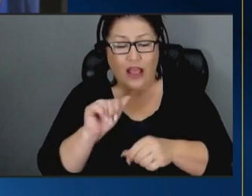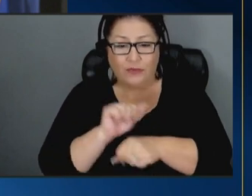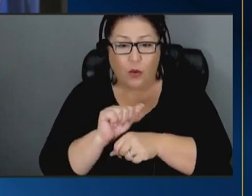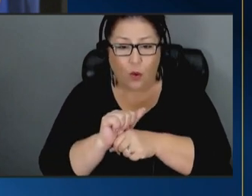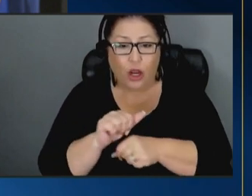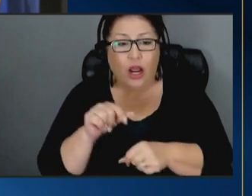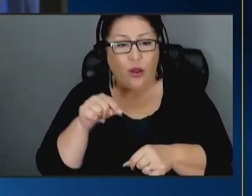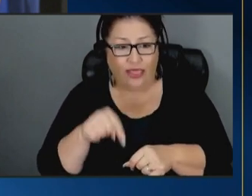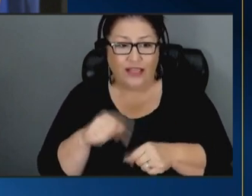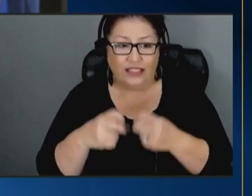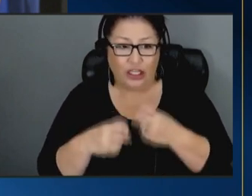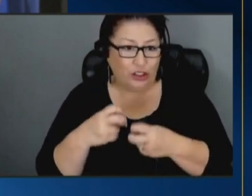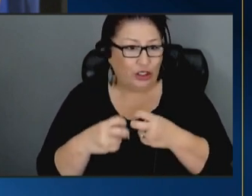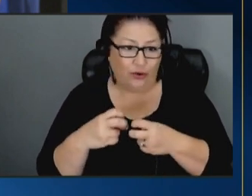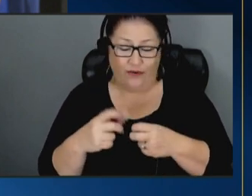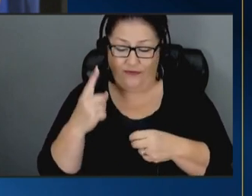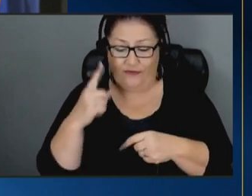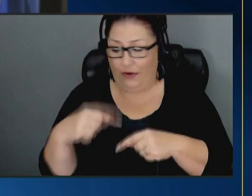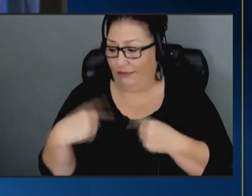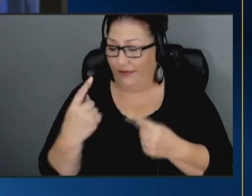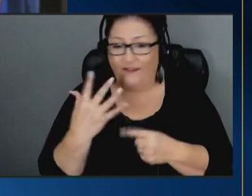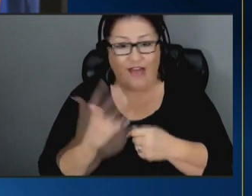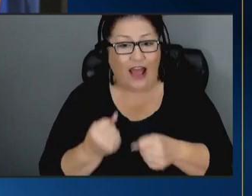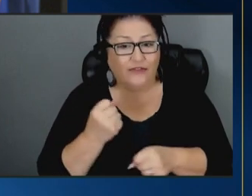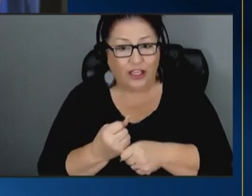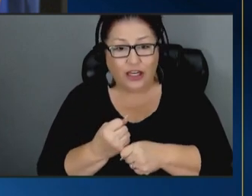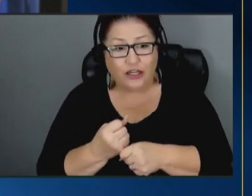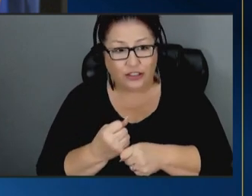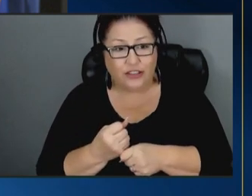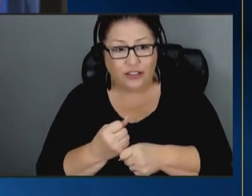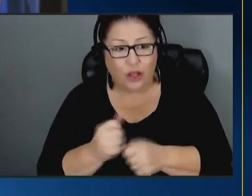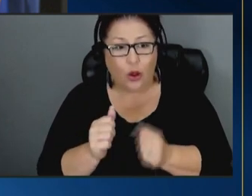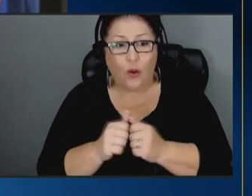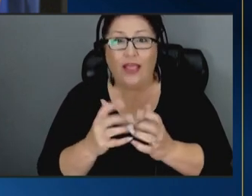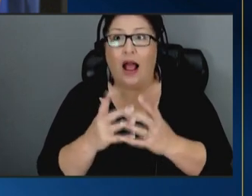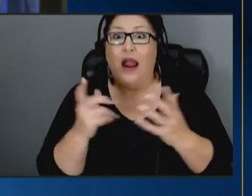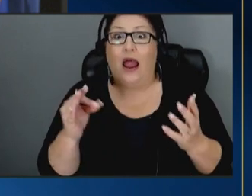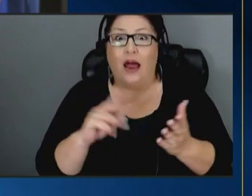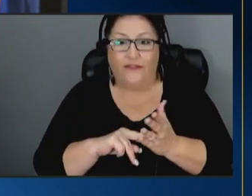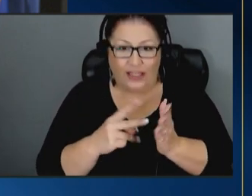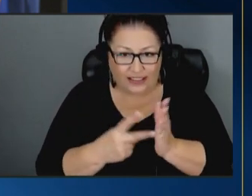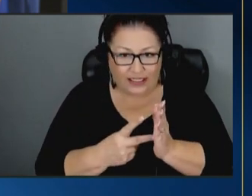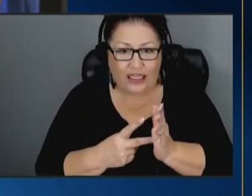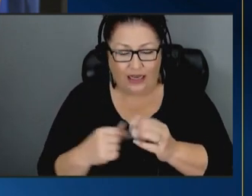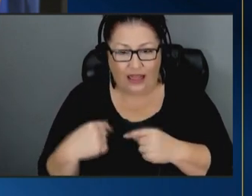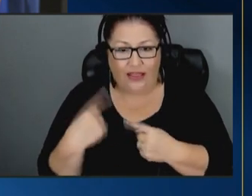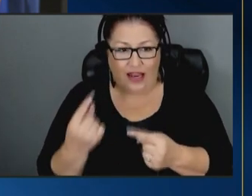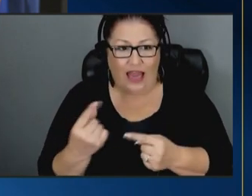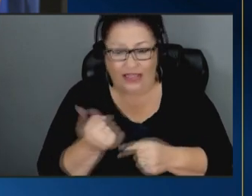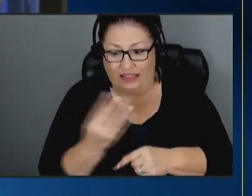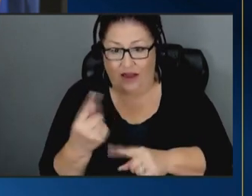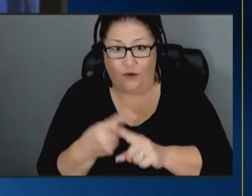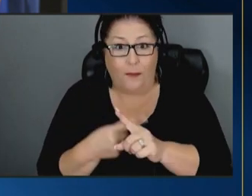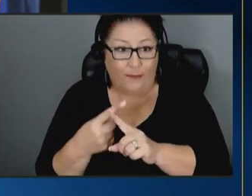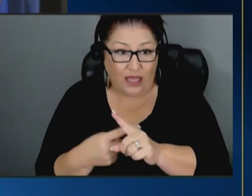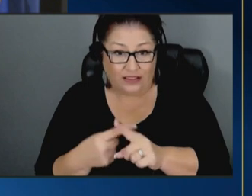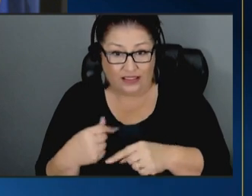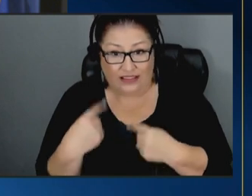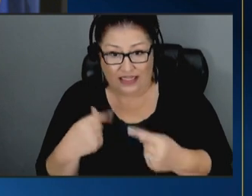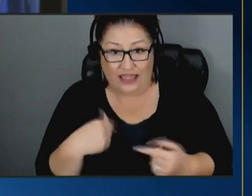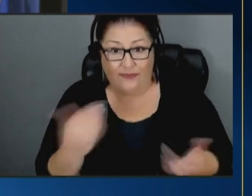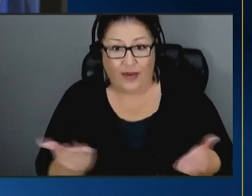for the last five years and in with a lot of intent in the last several months just since i've been here